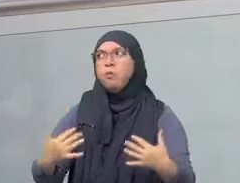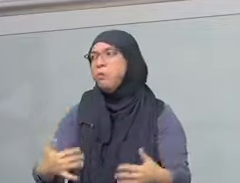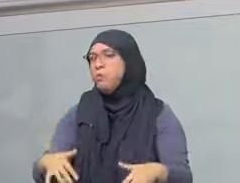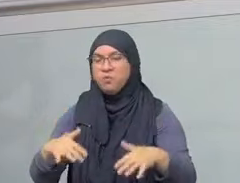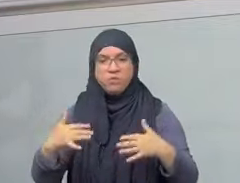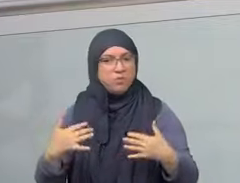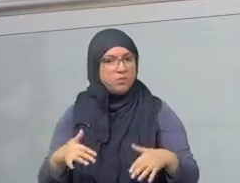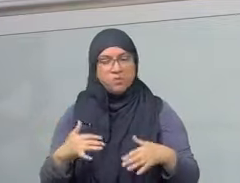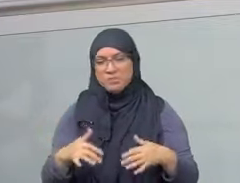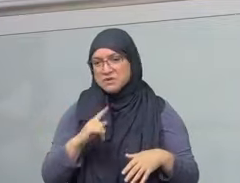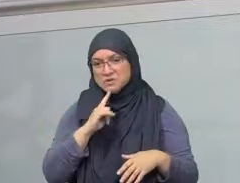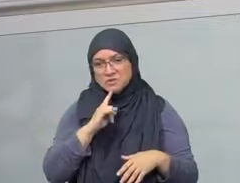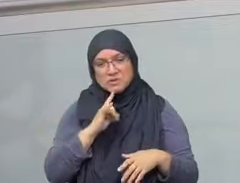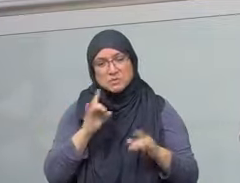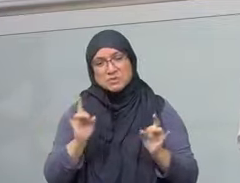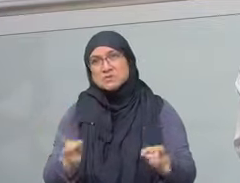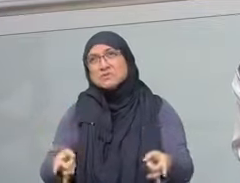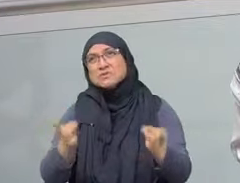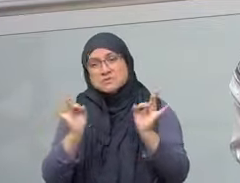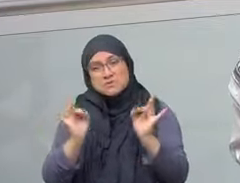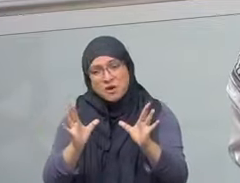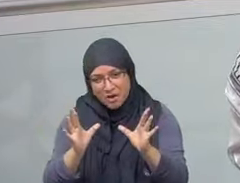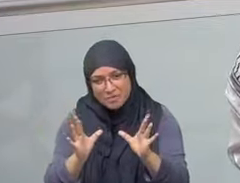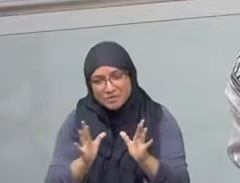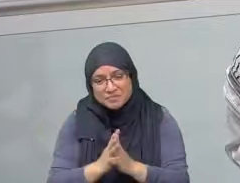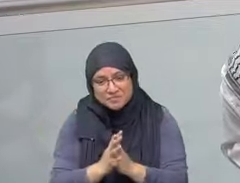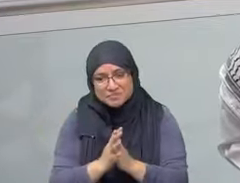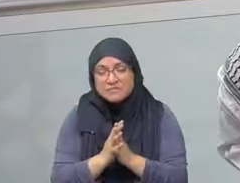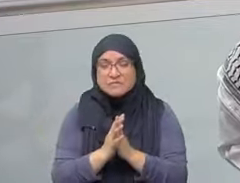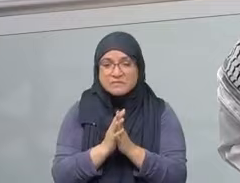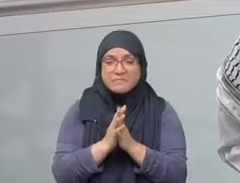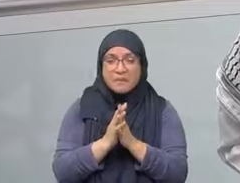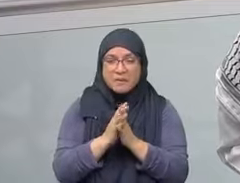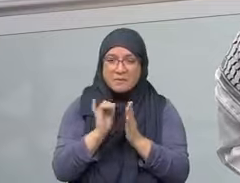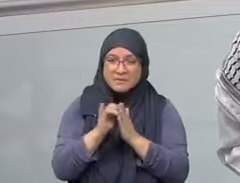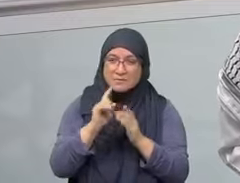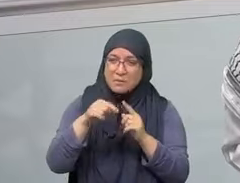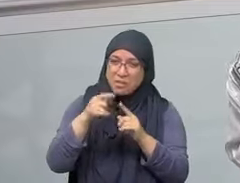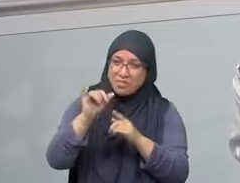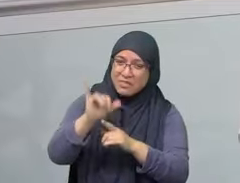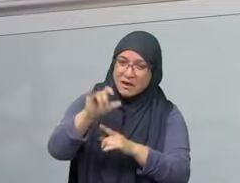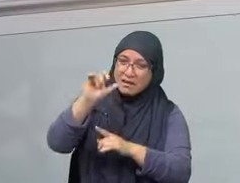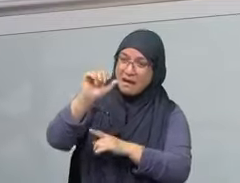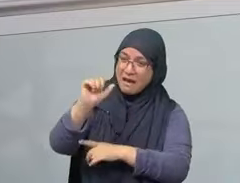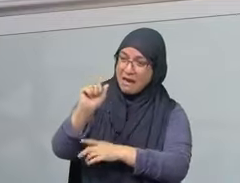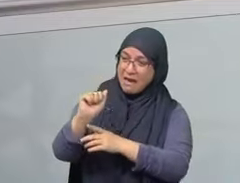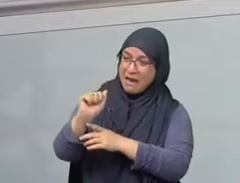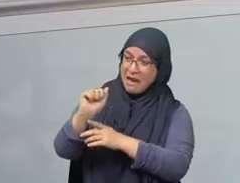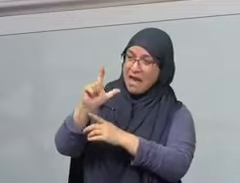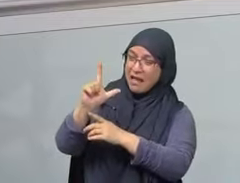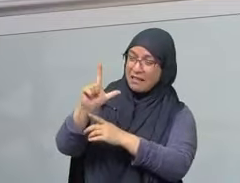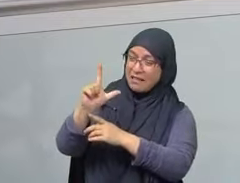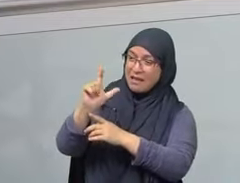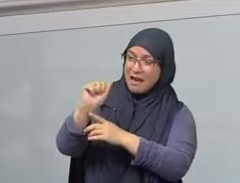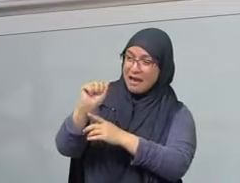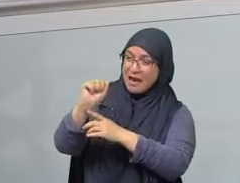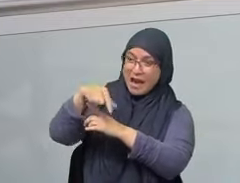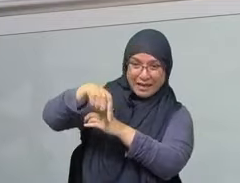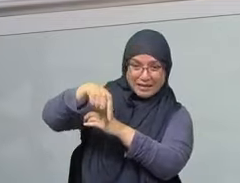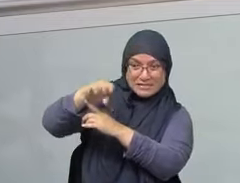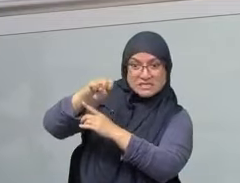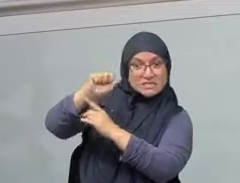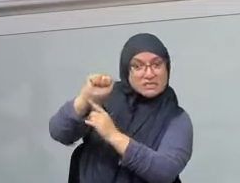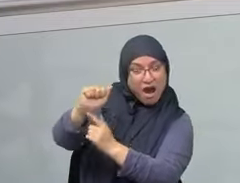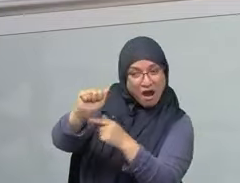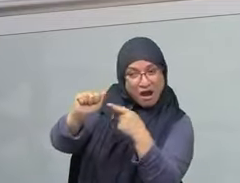be able to cover all of this today. We have a protest tomorrow. We have multiple other sessions on al-Aqsa, on the